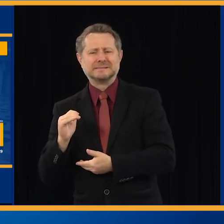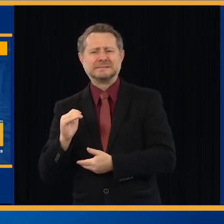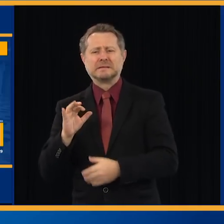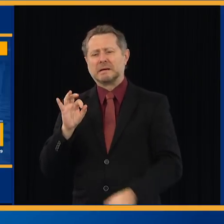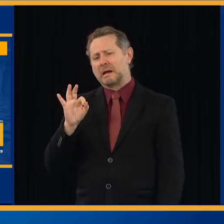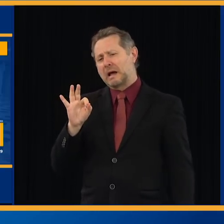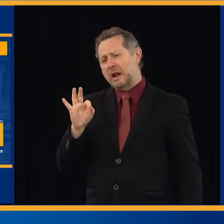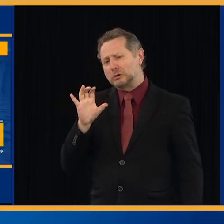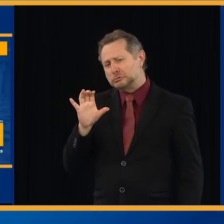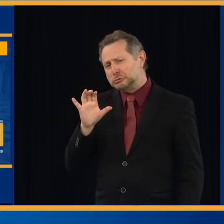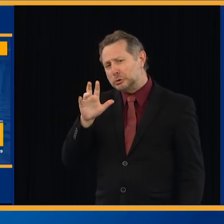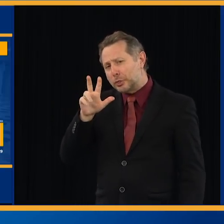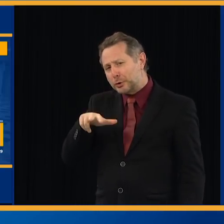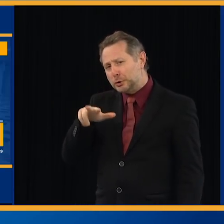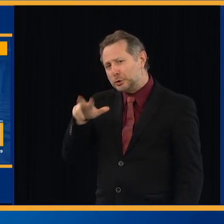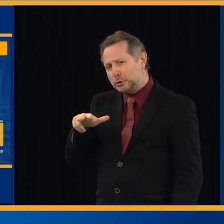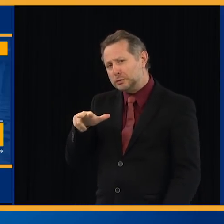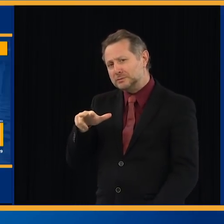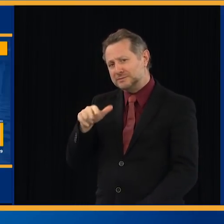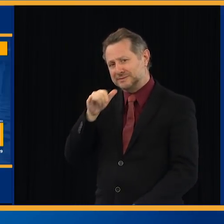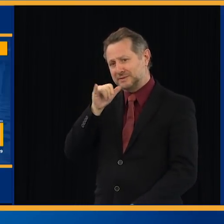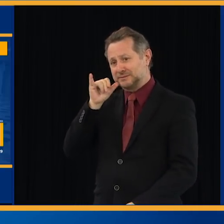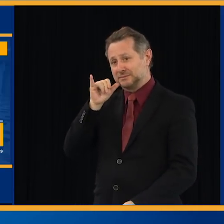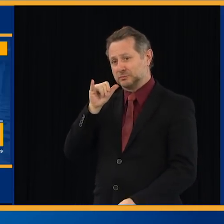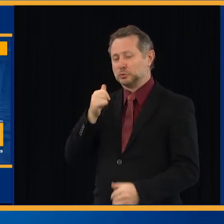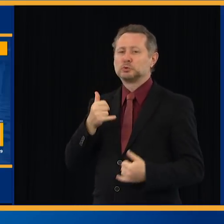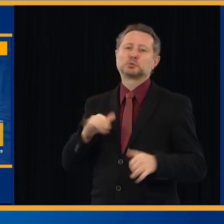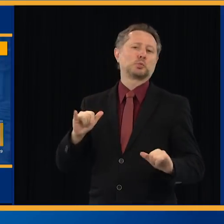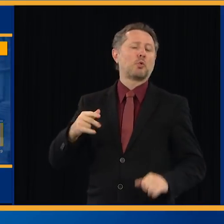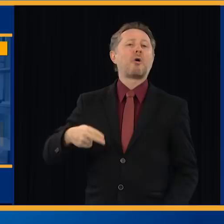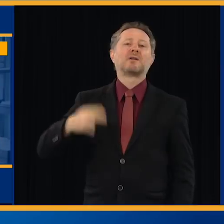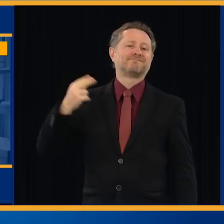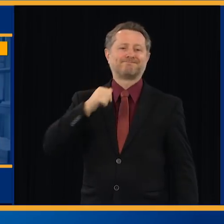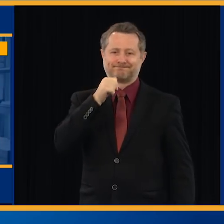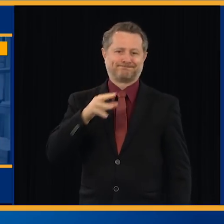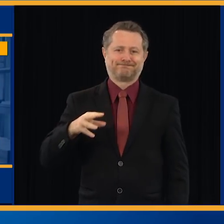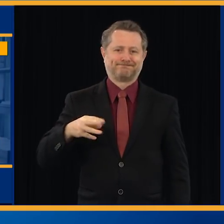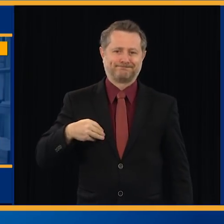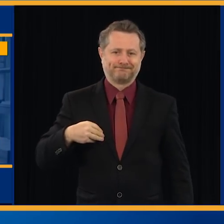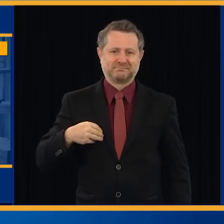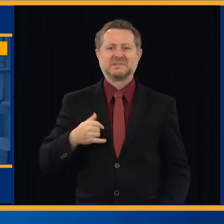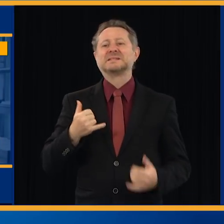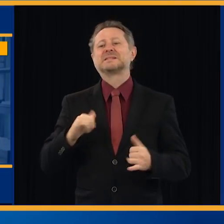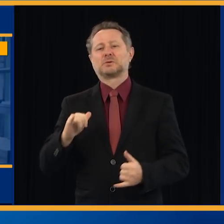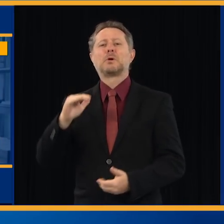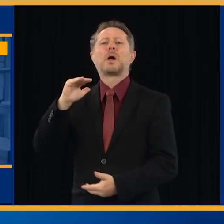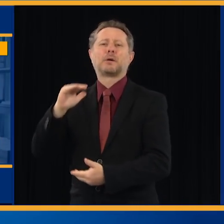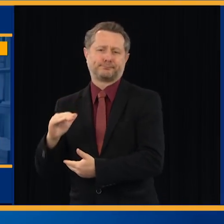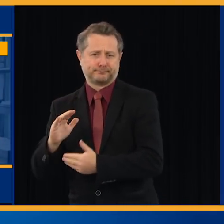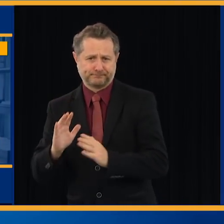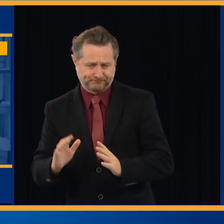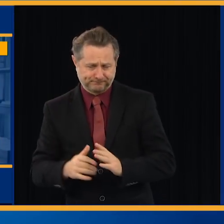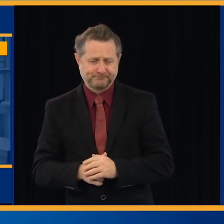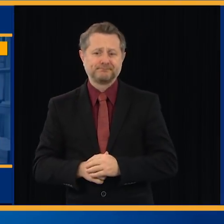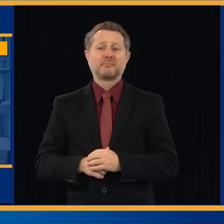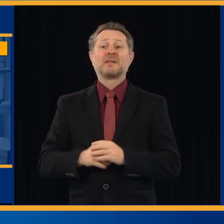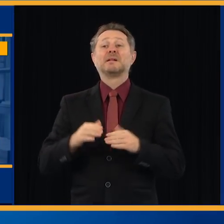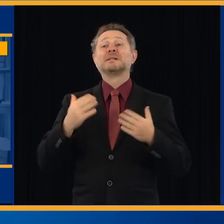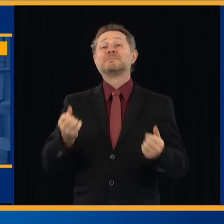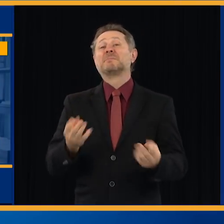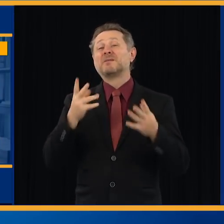but still unacceptable, but down from where it was. Number of lives lost,